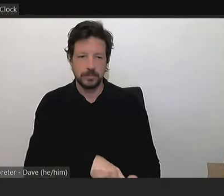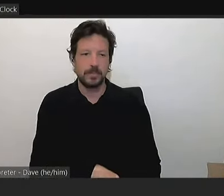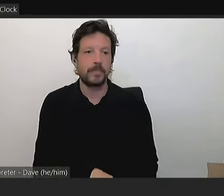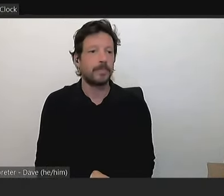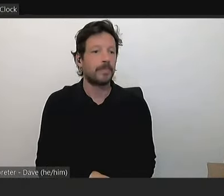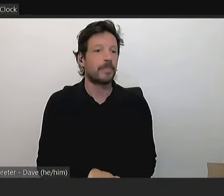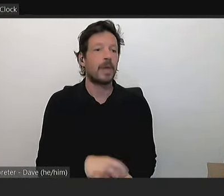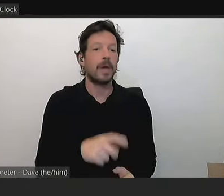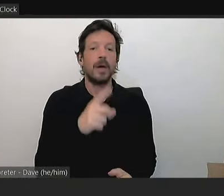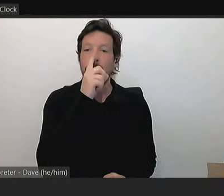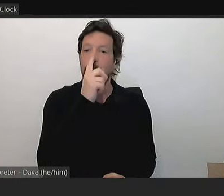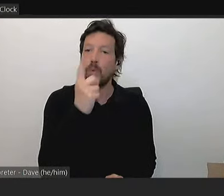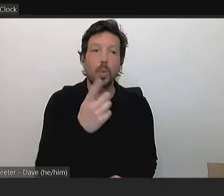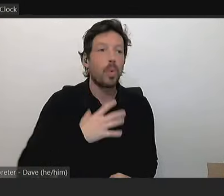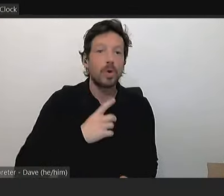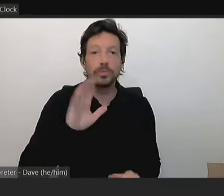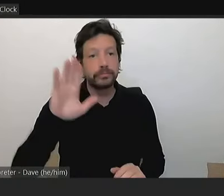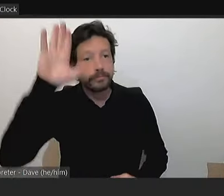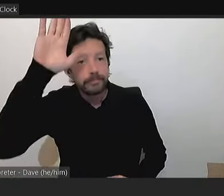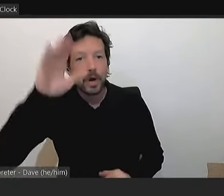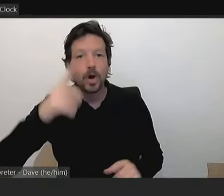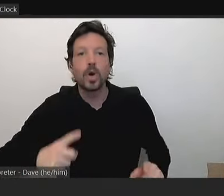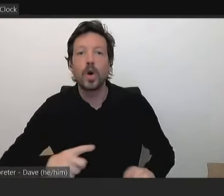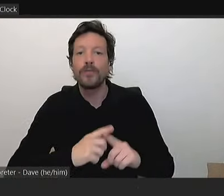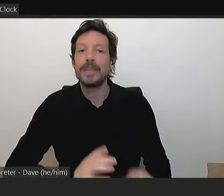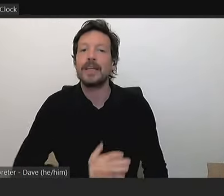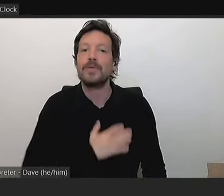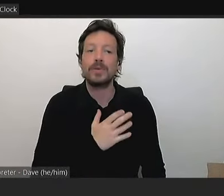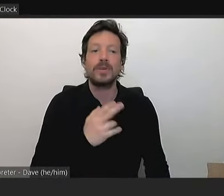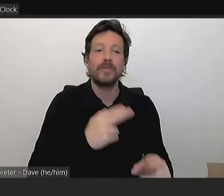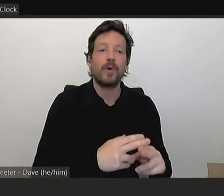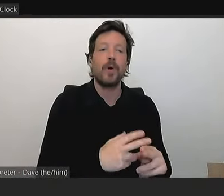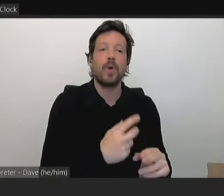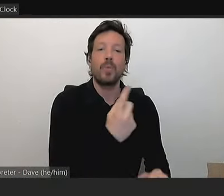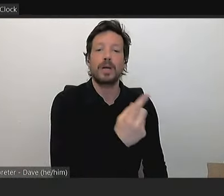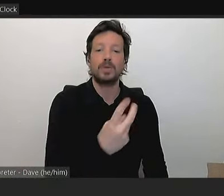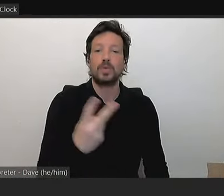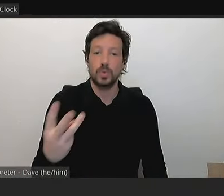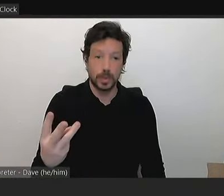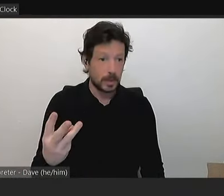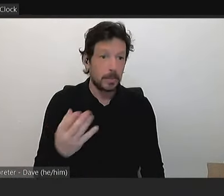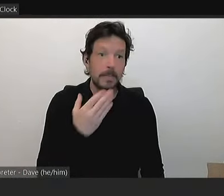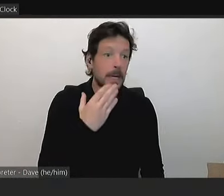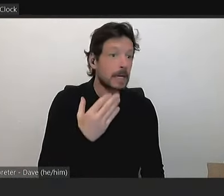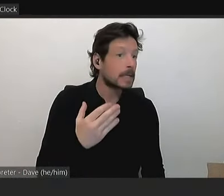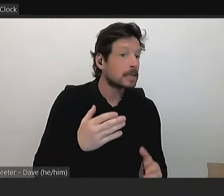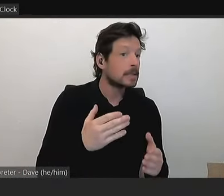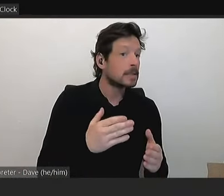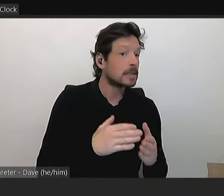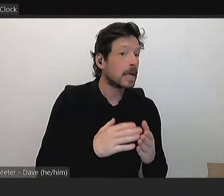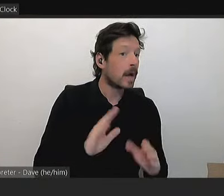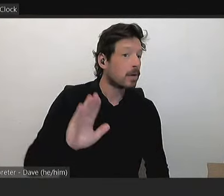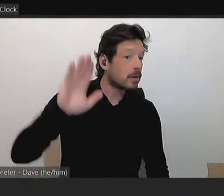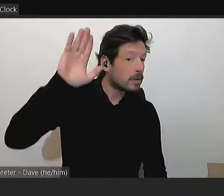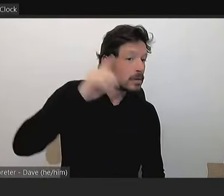of interest for points 1 to 3 of the officers' recommendation, could you please now declare your conflicts?